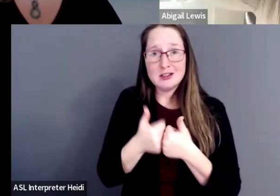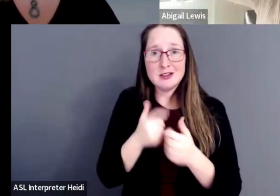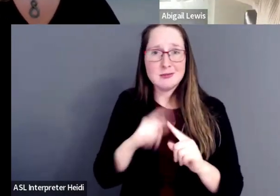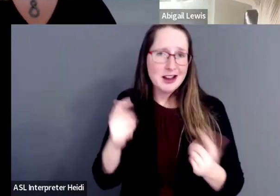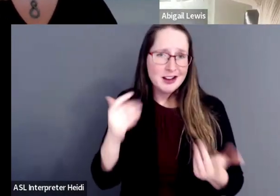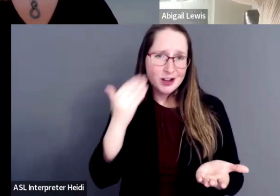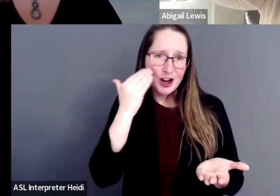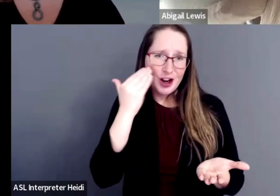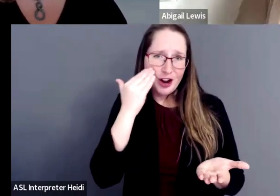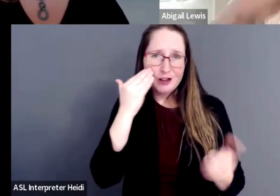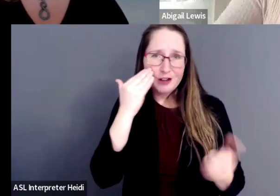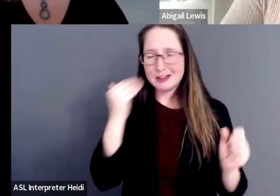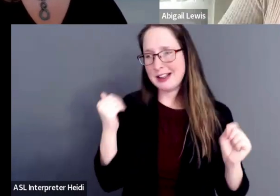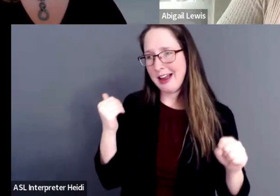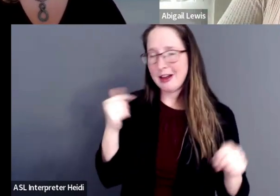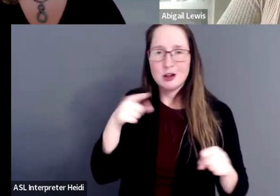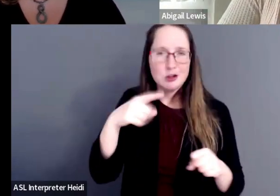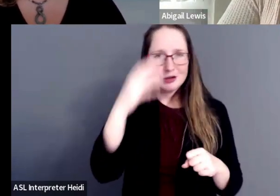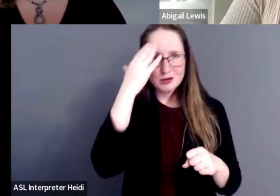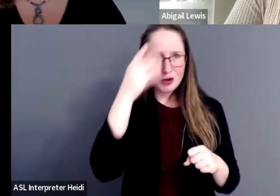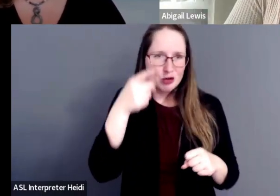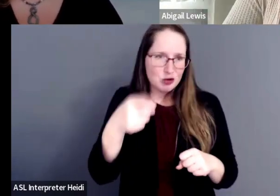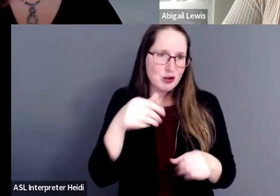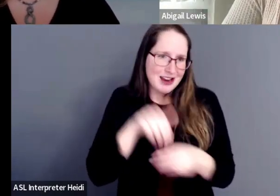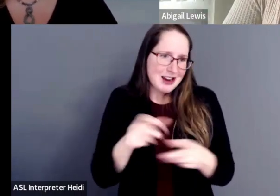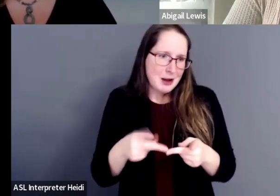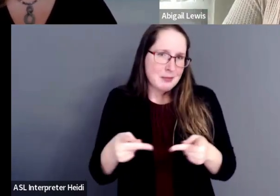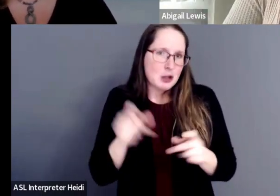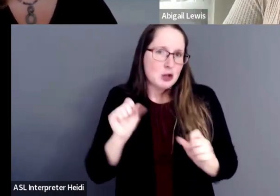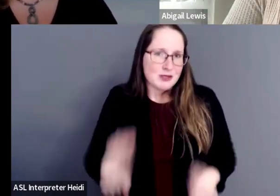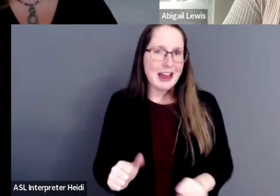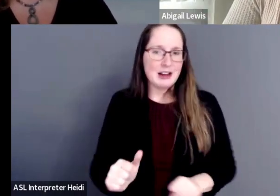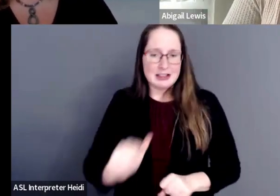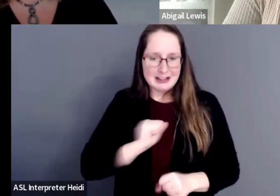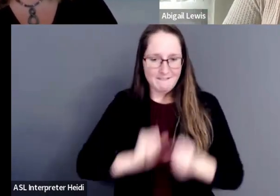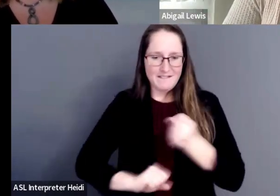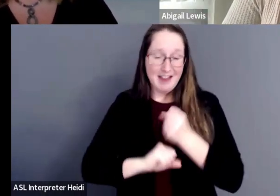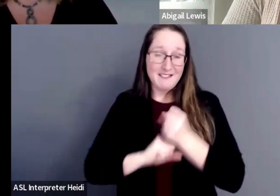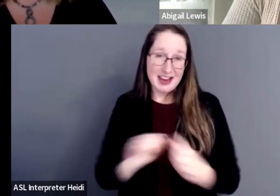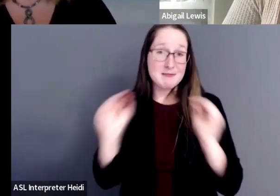you are in a place where you can self-advocate even better.